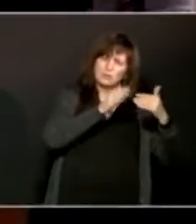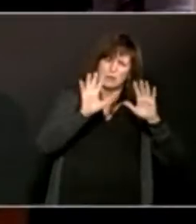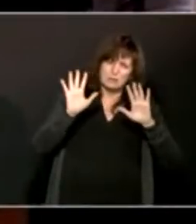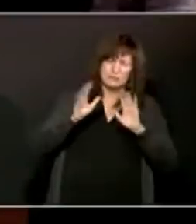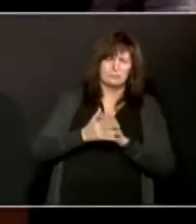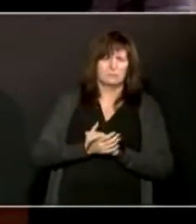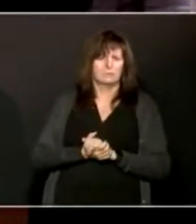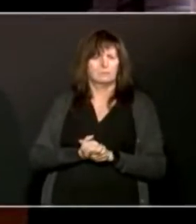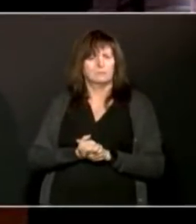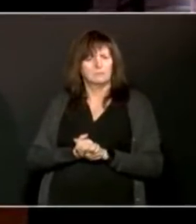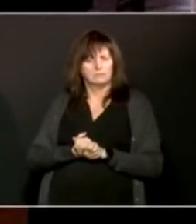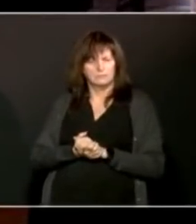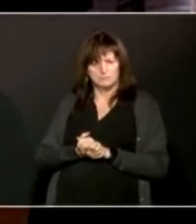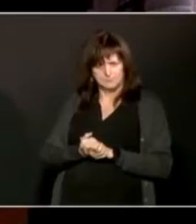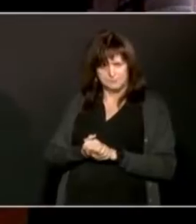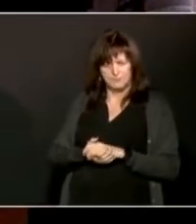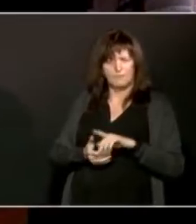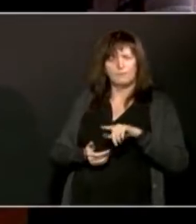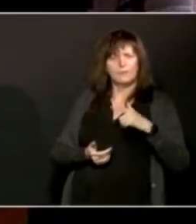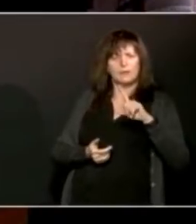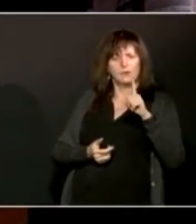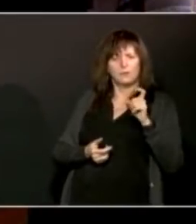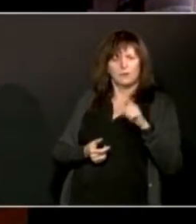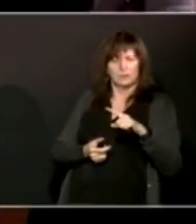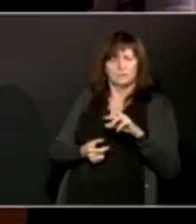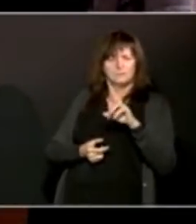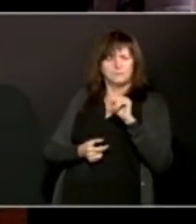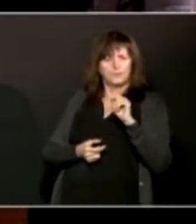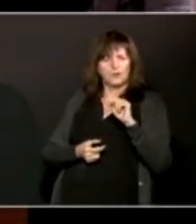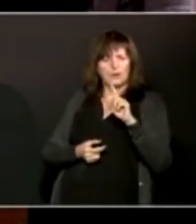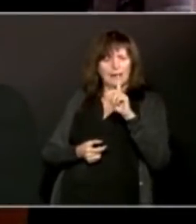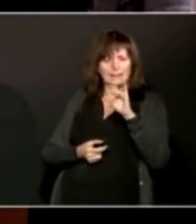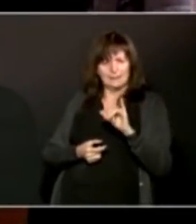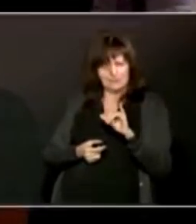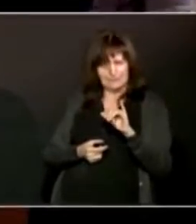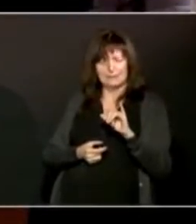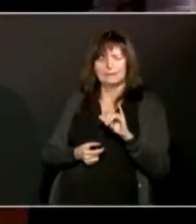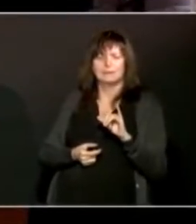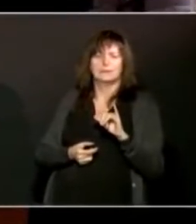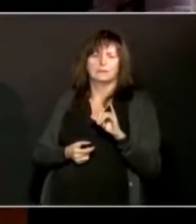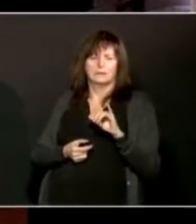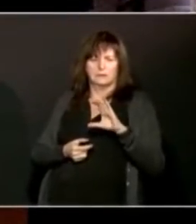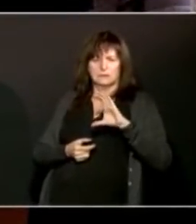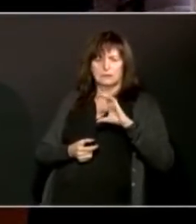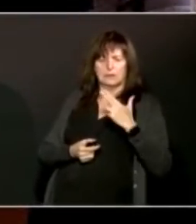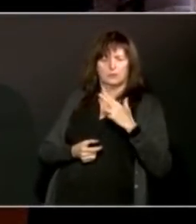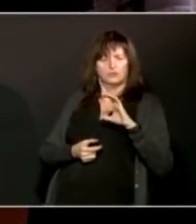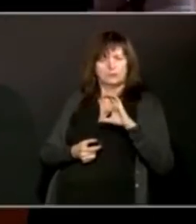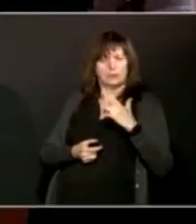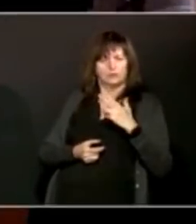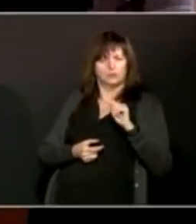Your next question comes from Randy Rath from CHCH-TV. Randy, please go ahead.